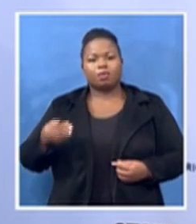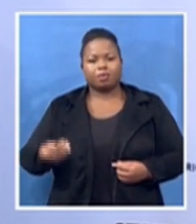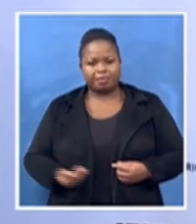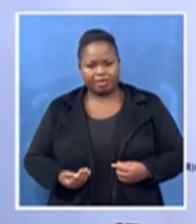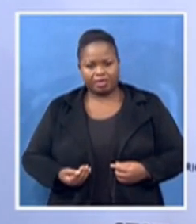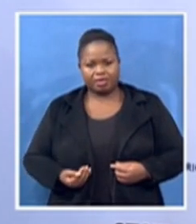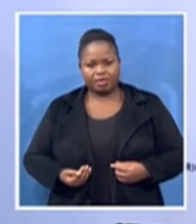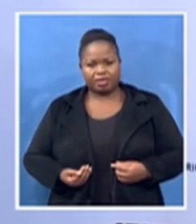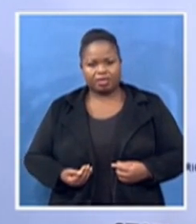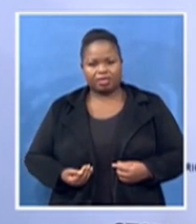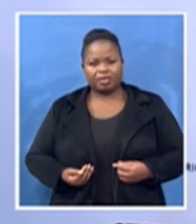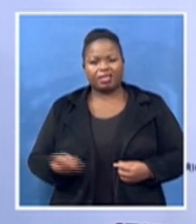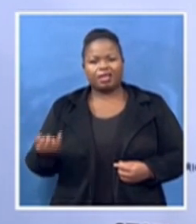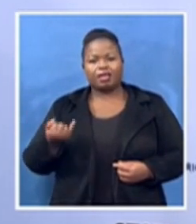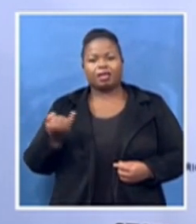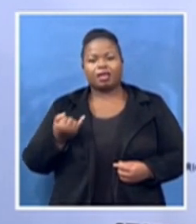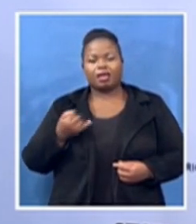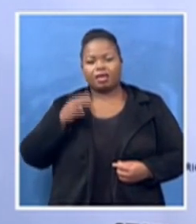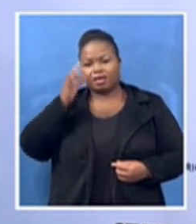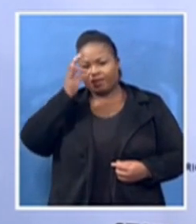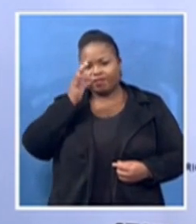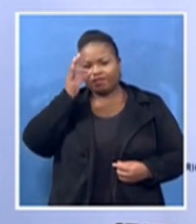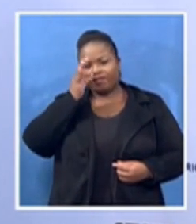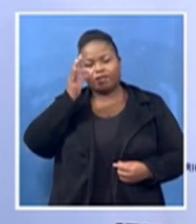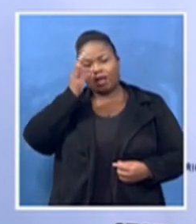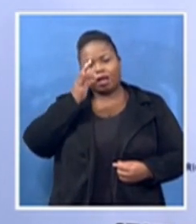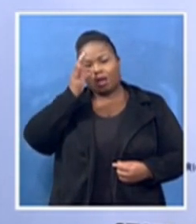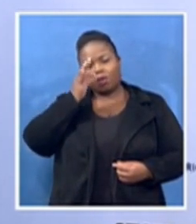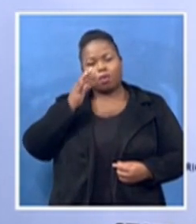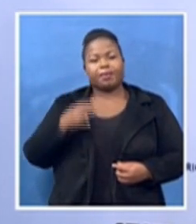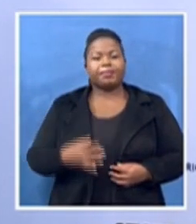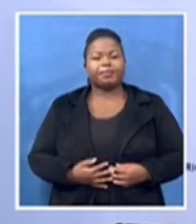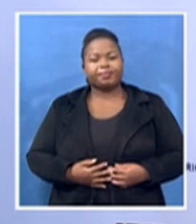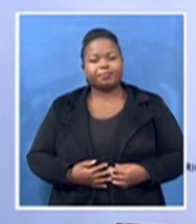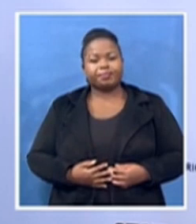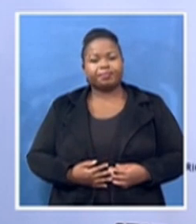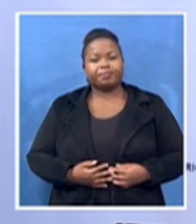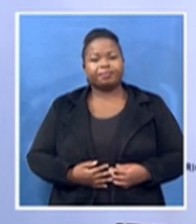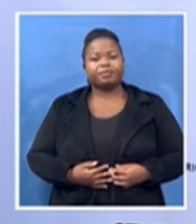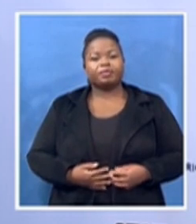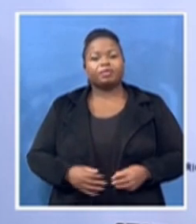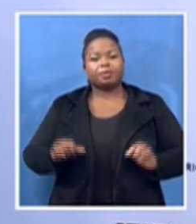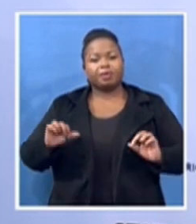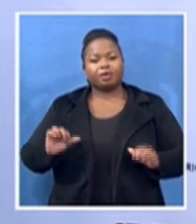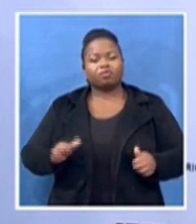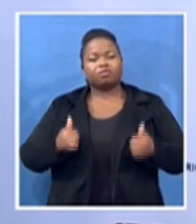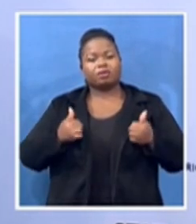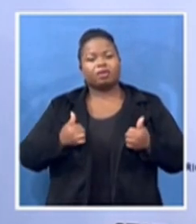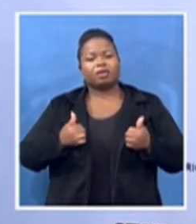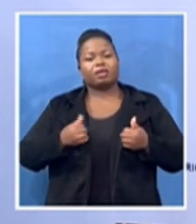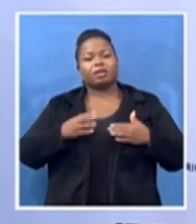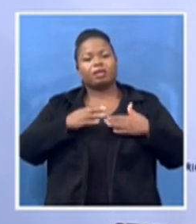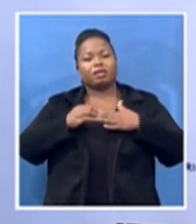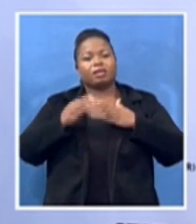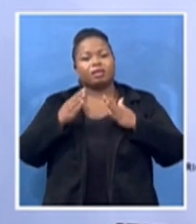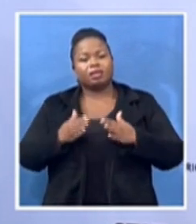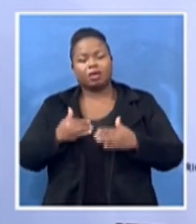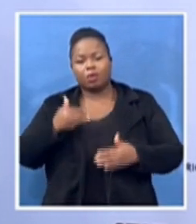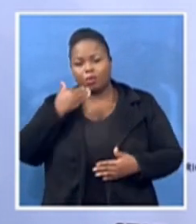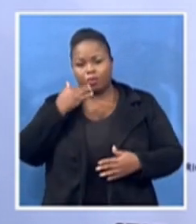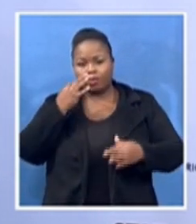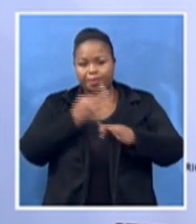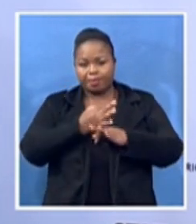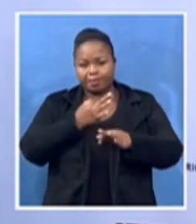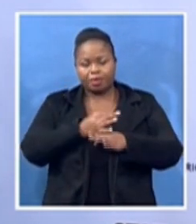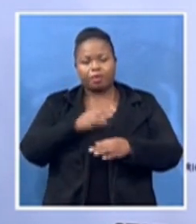And it is our great leader, Umabu Oliver Tambo, that also spoke about